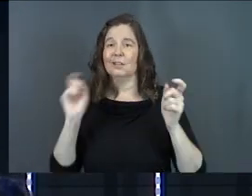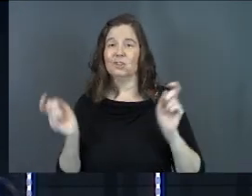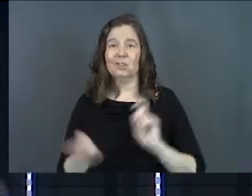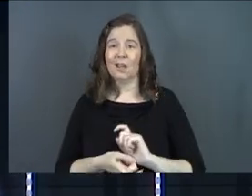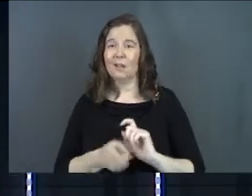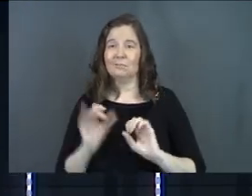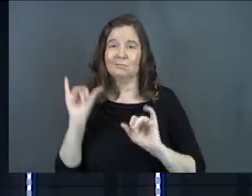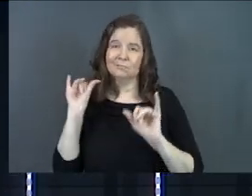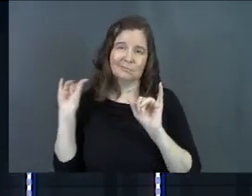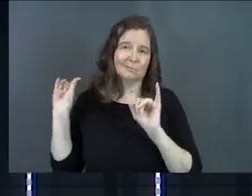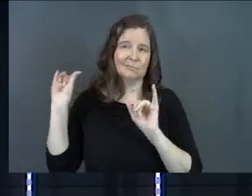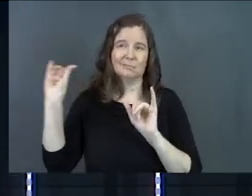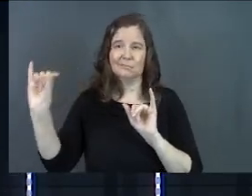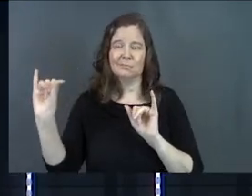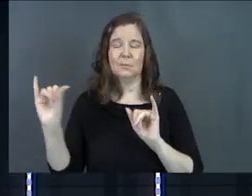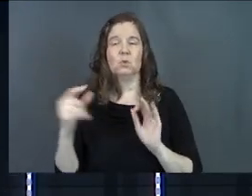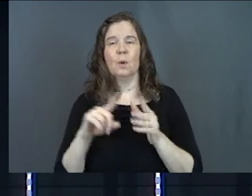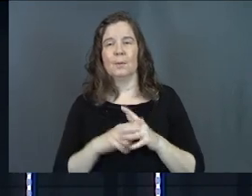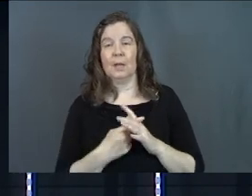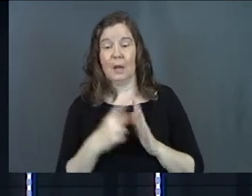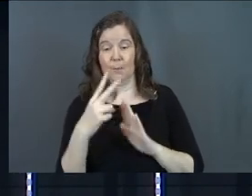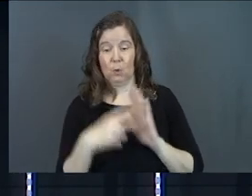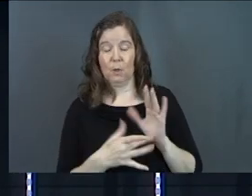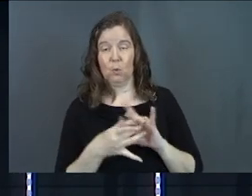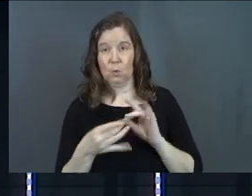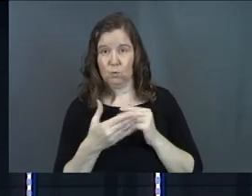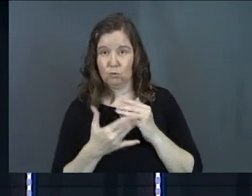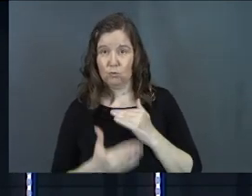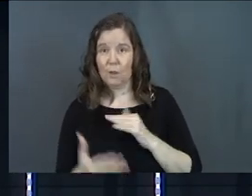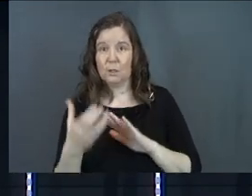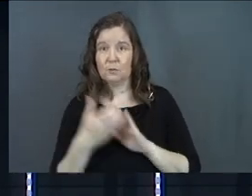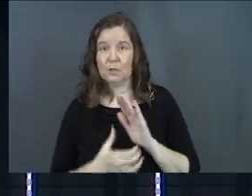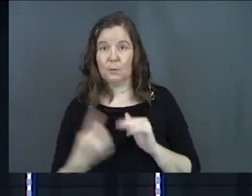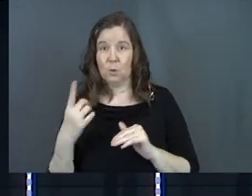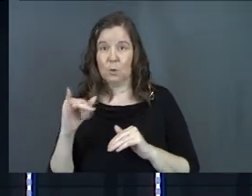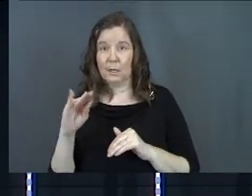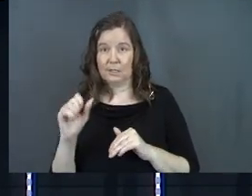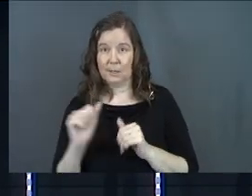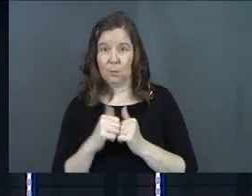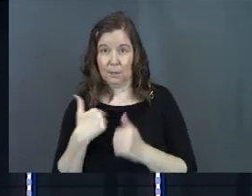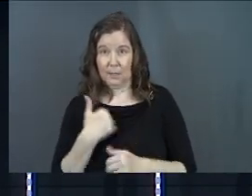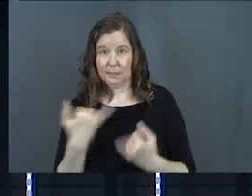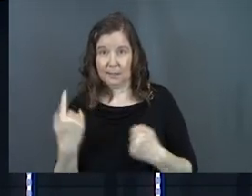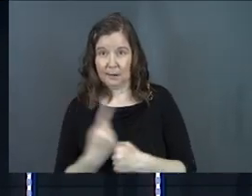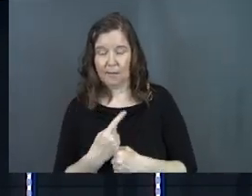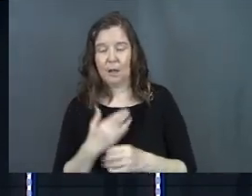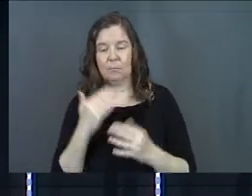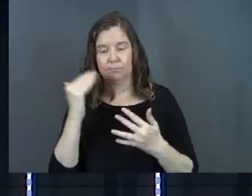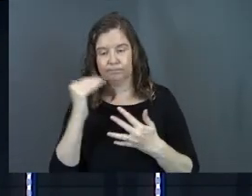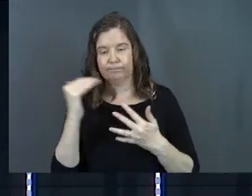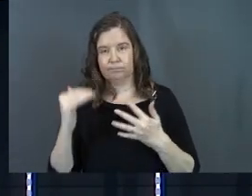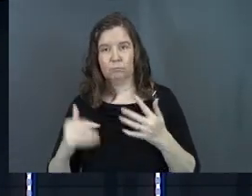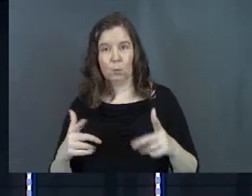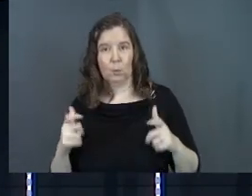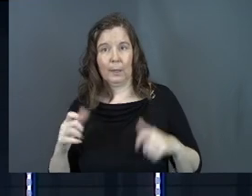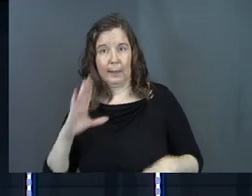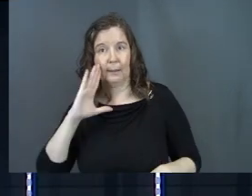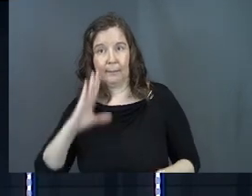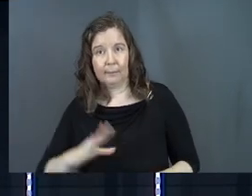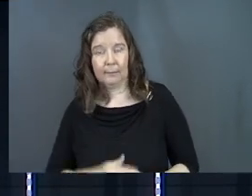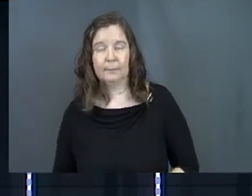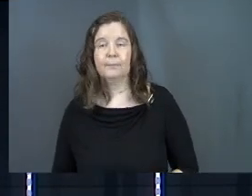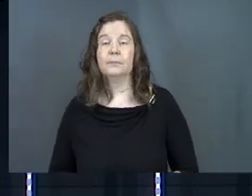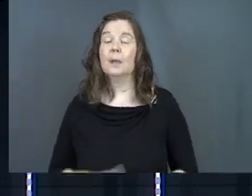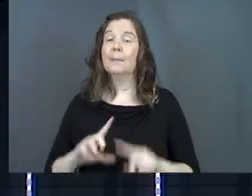shifting shadow. So let's begin with this. And I'm going to read through the rest of chapter 1 of James with us today. And I'm going to go through it relatively quickly.